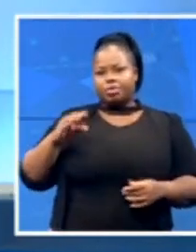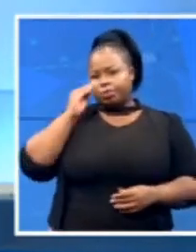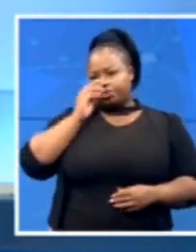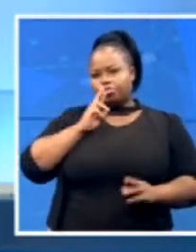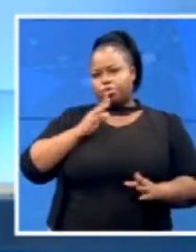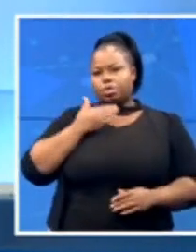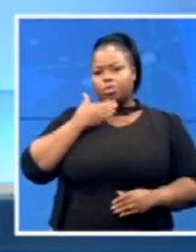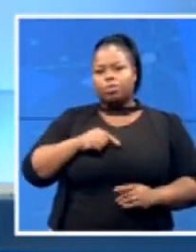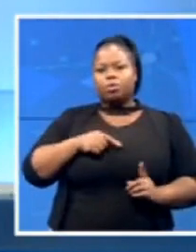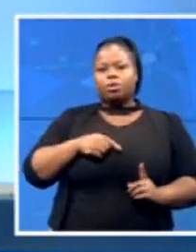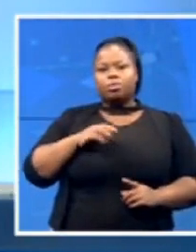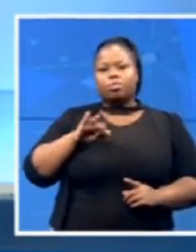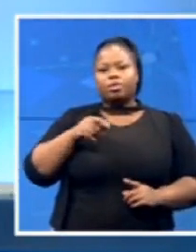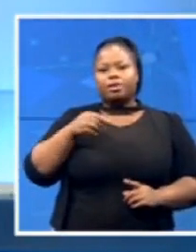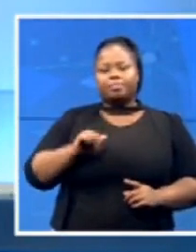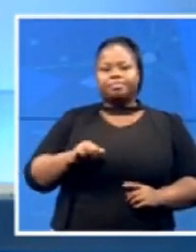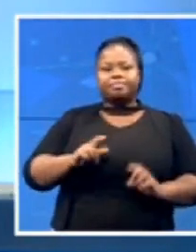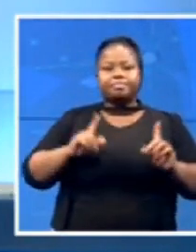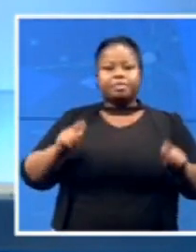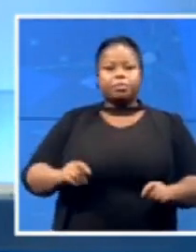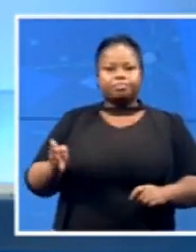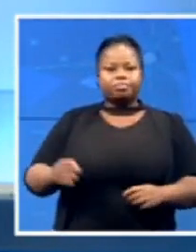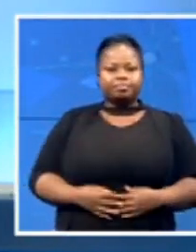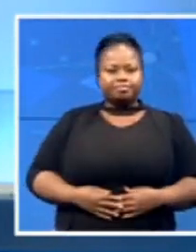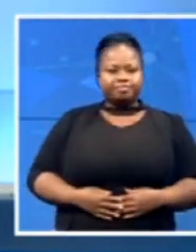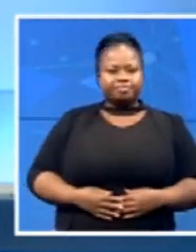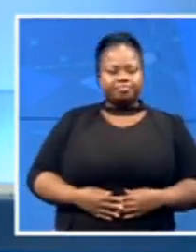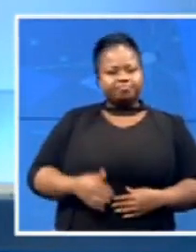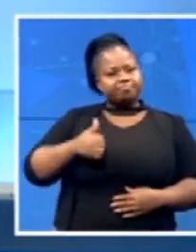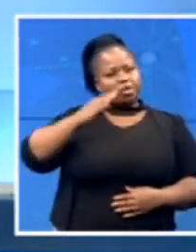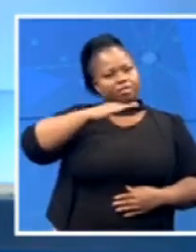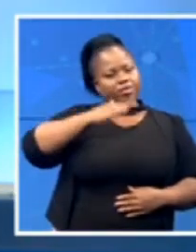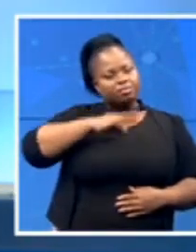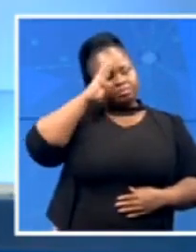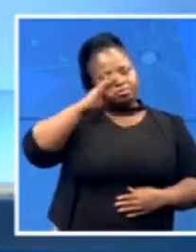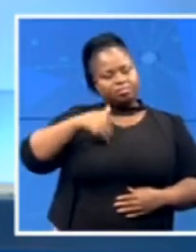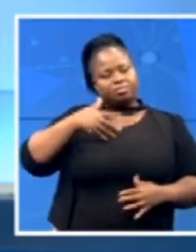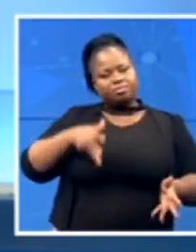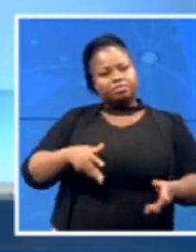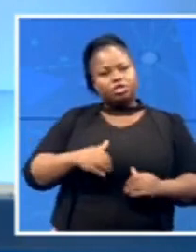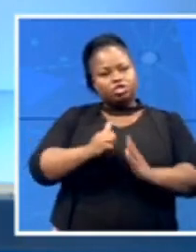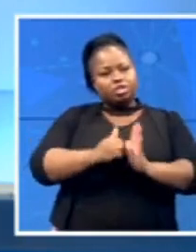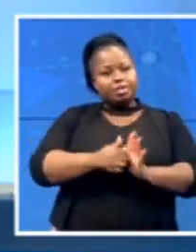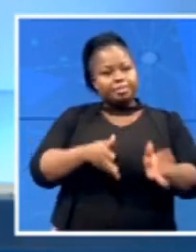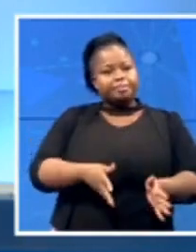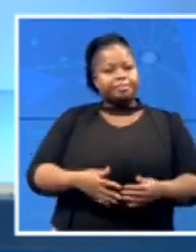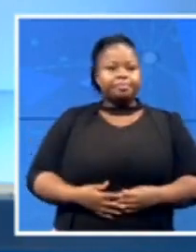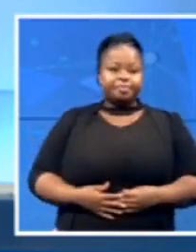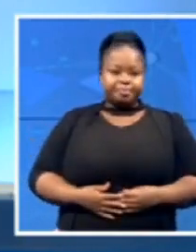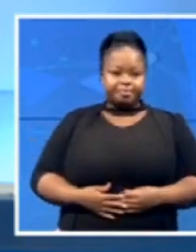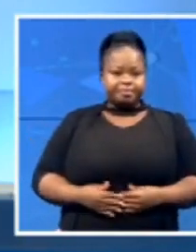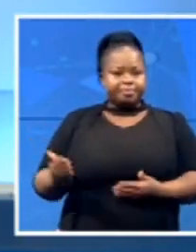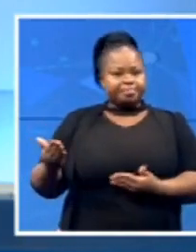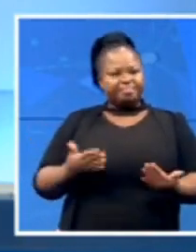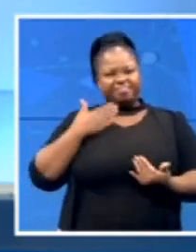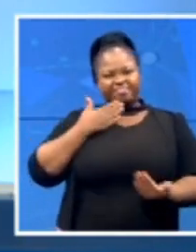in Cape Town. A very good afternoon Mariska, great to have you on the agenda this afternoon. Thank you so much for your time. How's